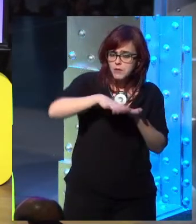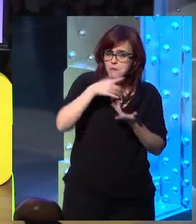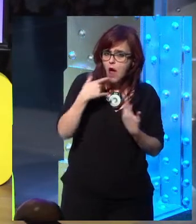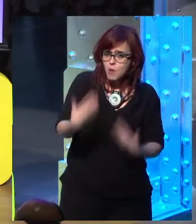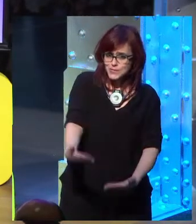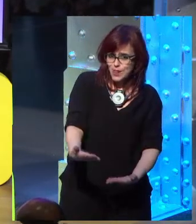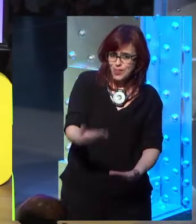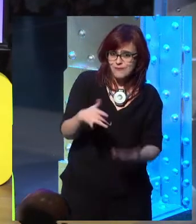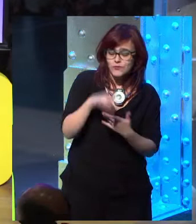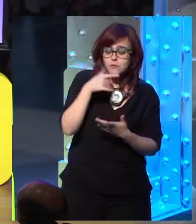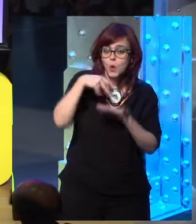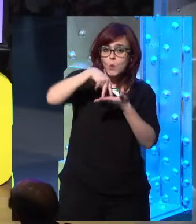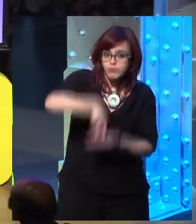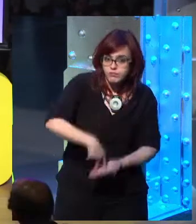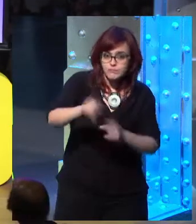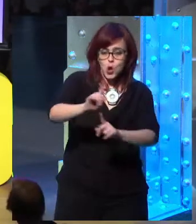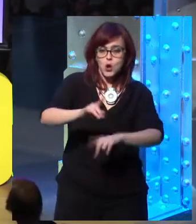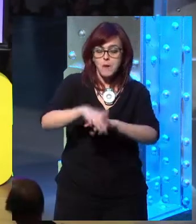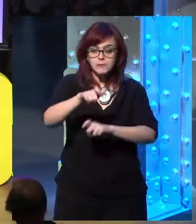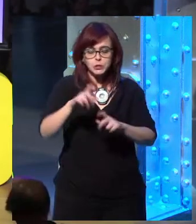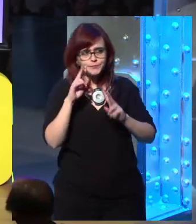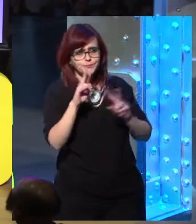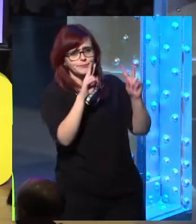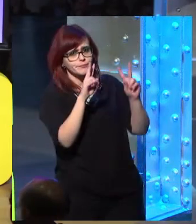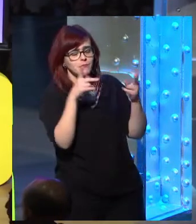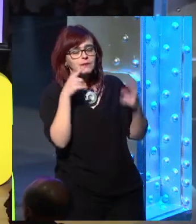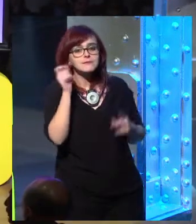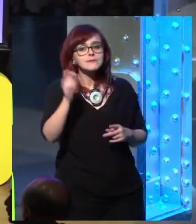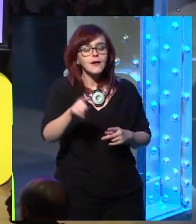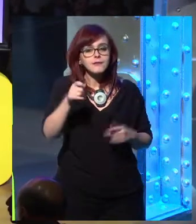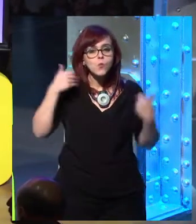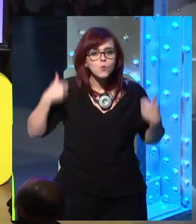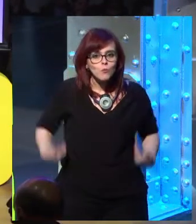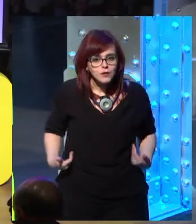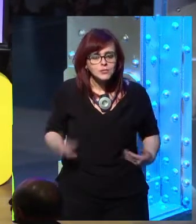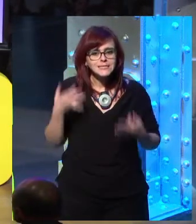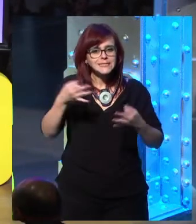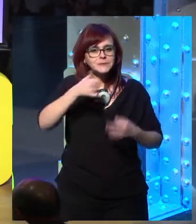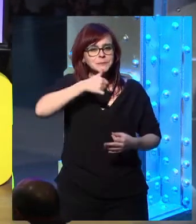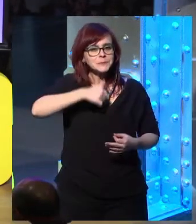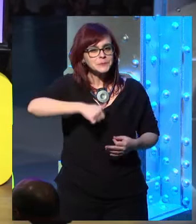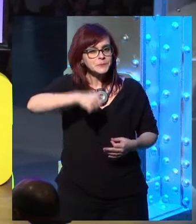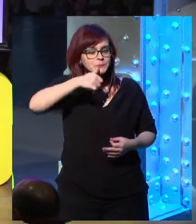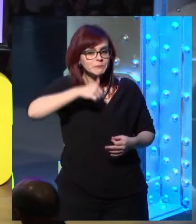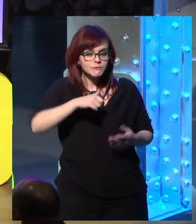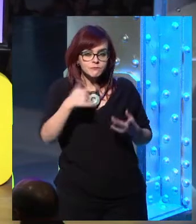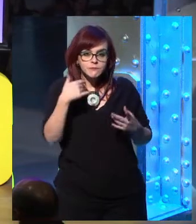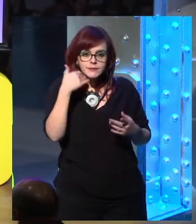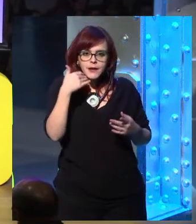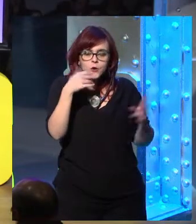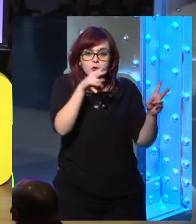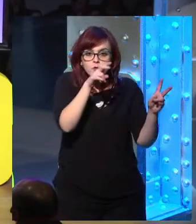for how long it takes us to accept a new thing. So when you make a new product, you have to see where it fits in.